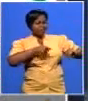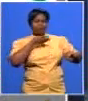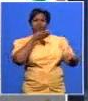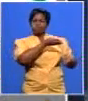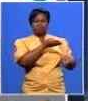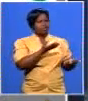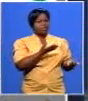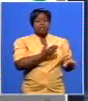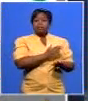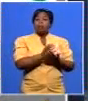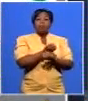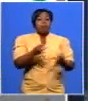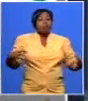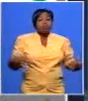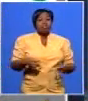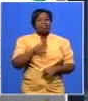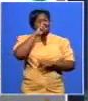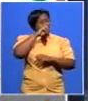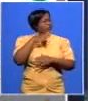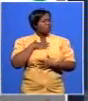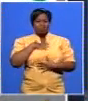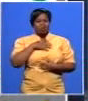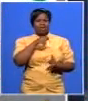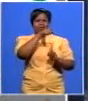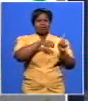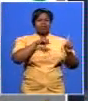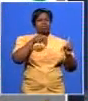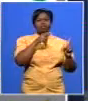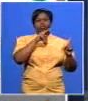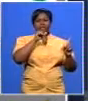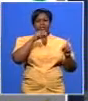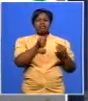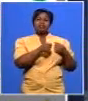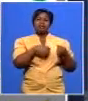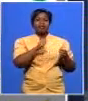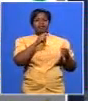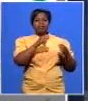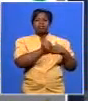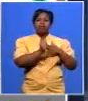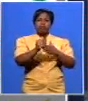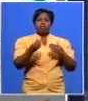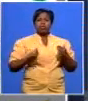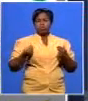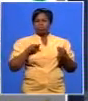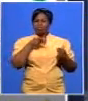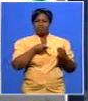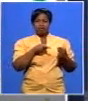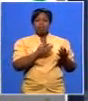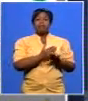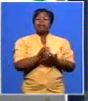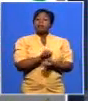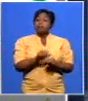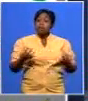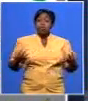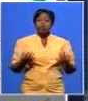hates Julius Malema's rhetoric and I think as much as the ANC tried to impress South Africa with the numbers they brought to the Sian Ngoba rally